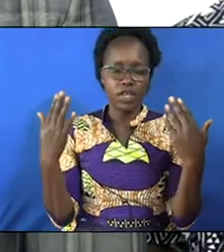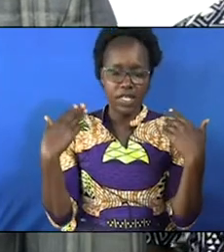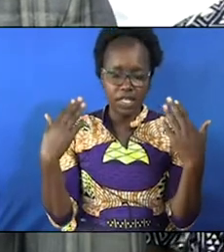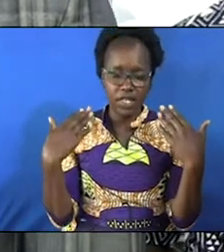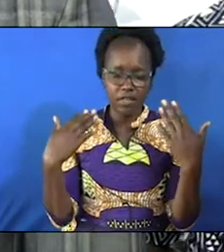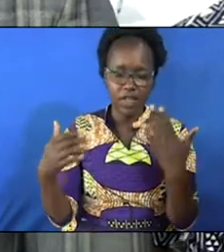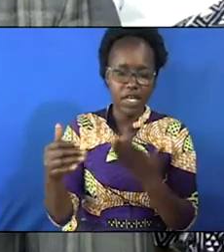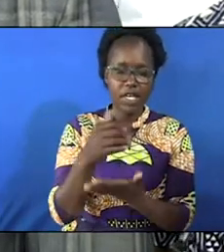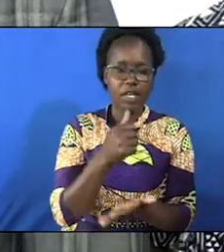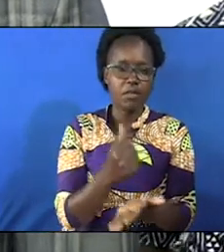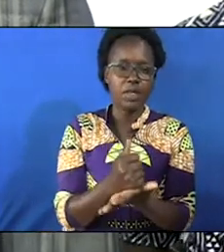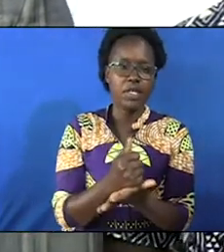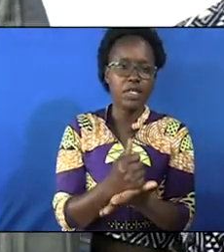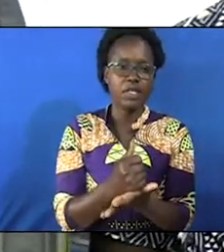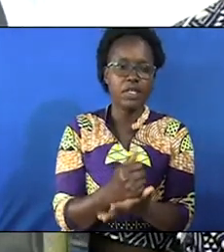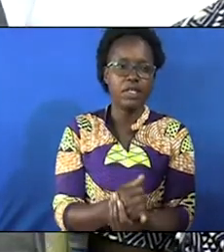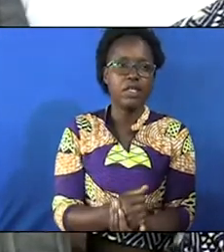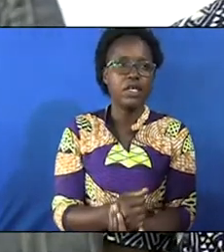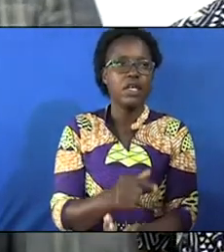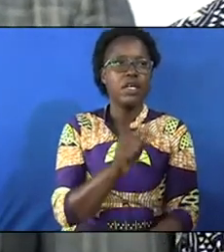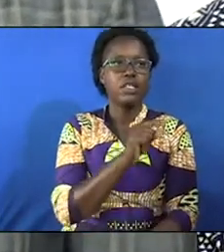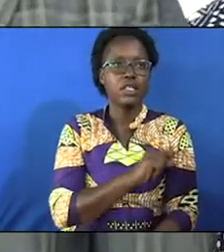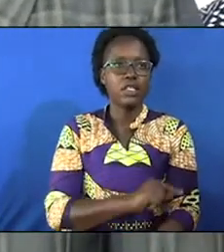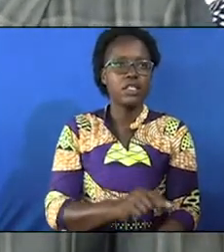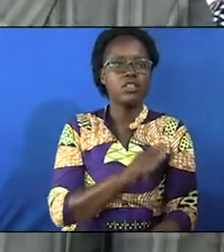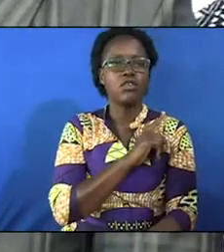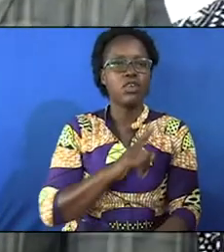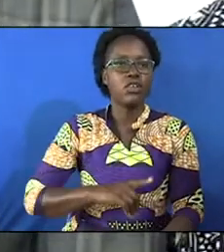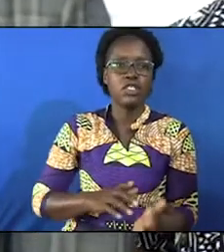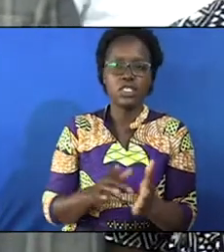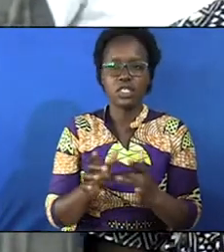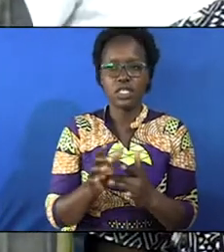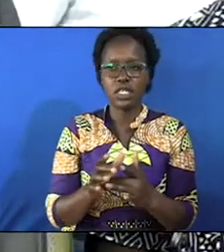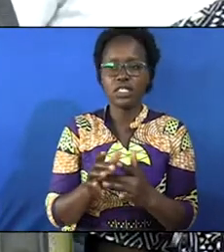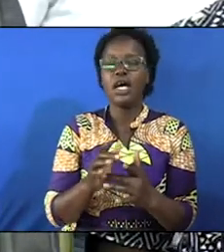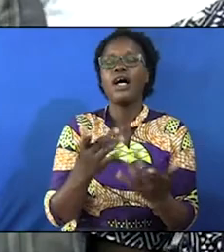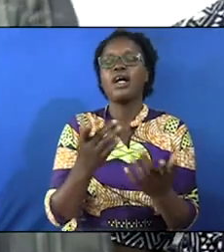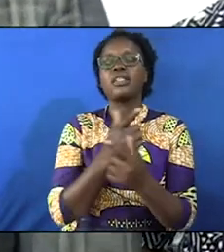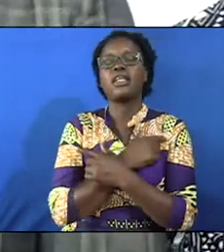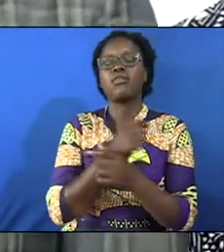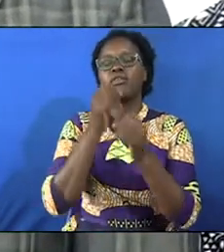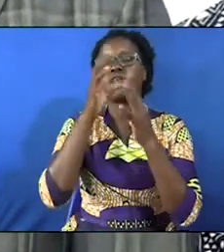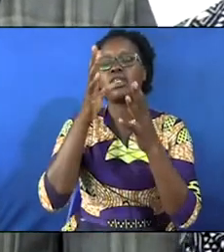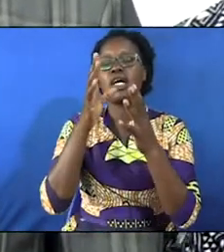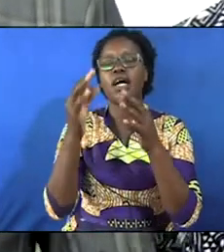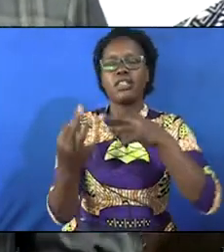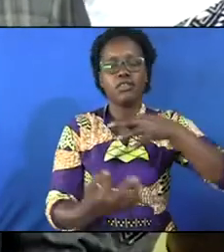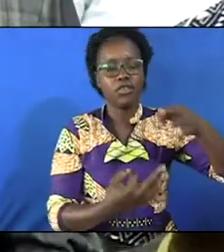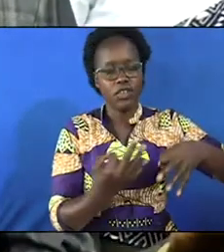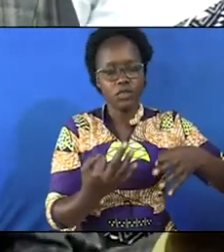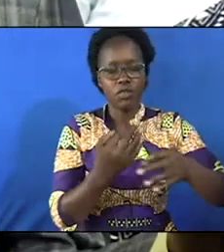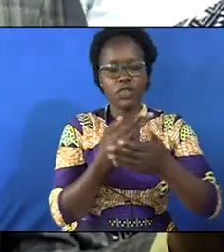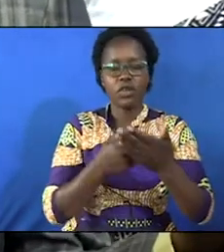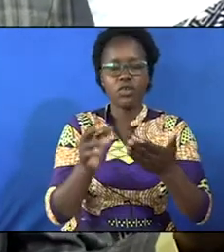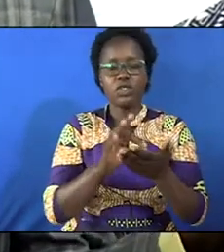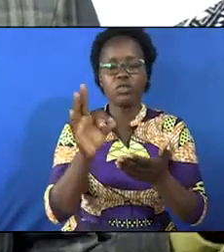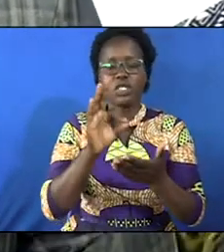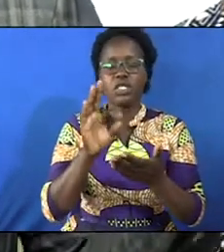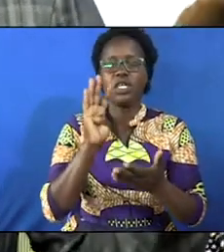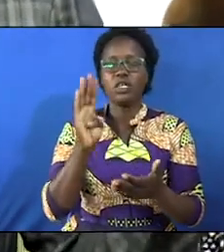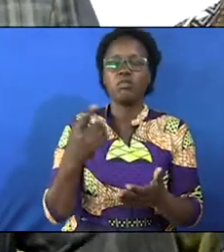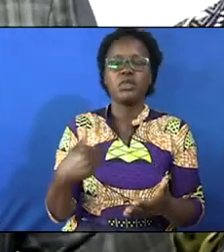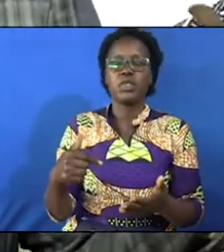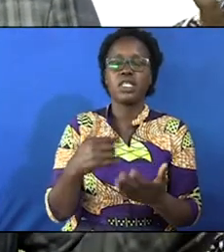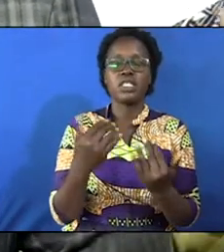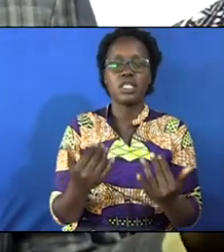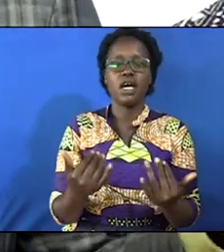forever and ever amen may the grace of our lord jesus christ and the love of god and the fellowship of the holy